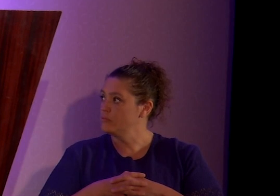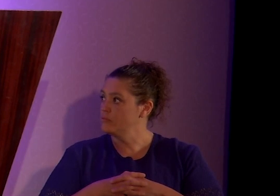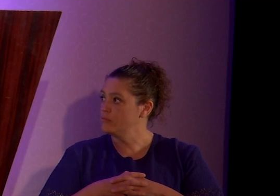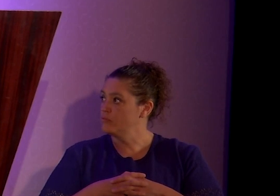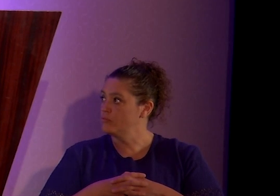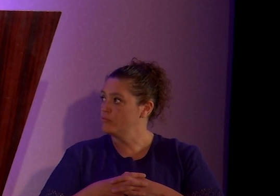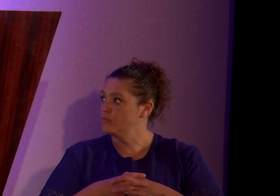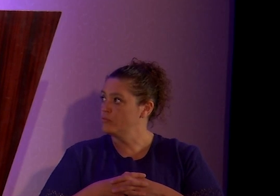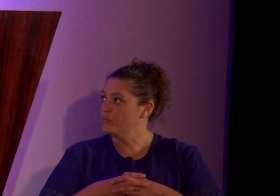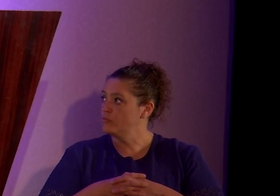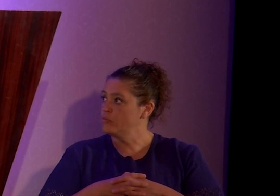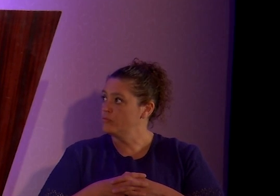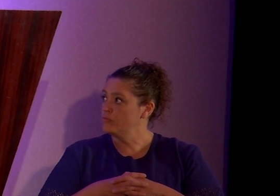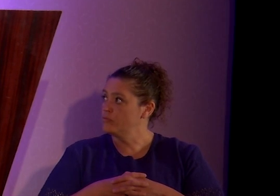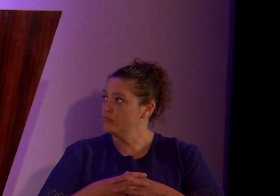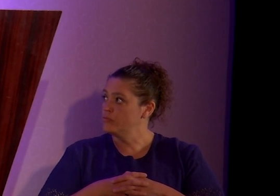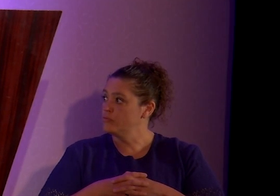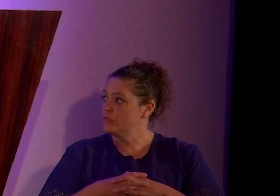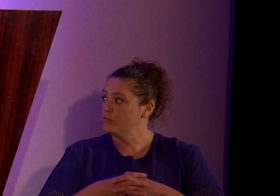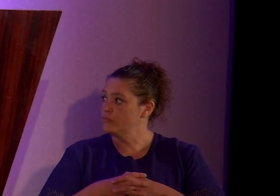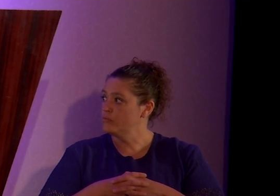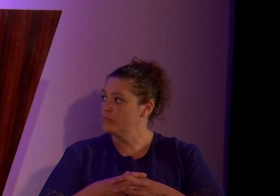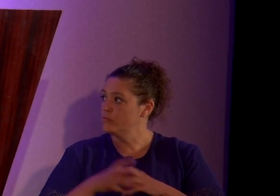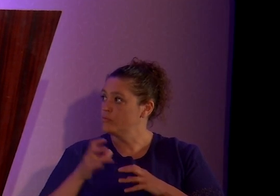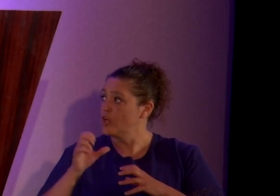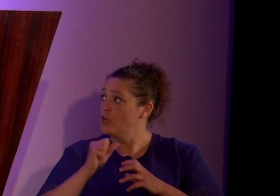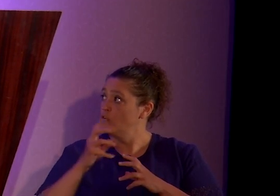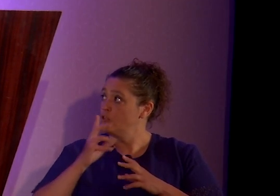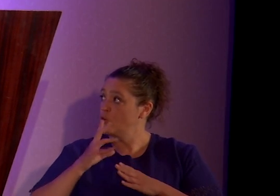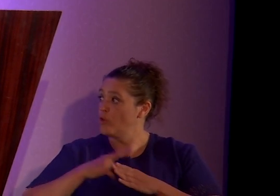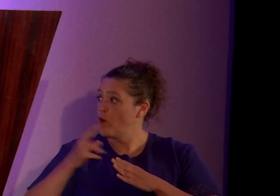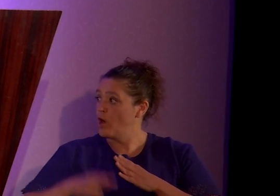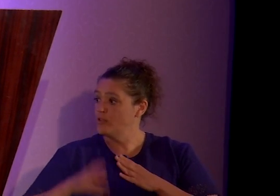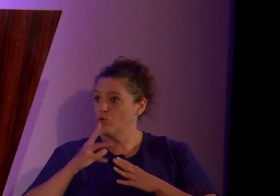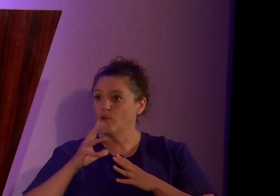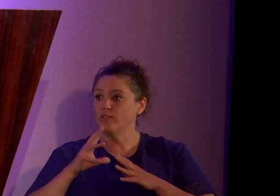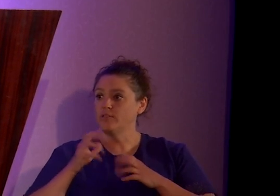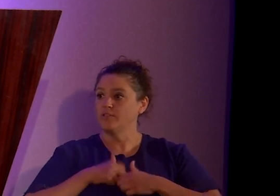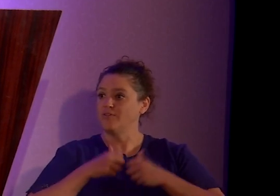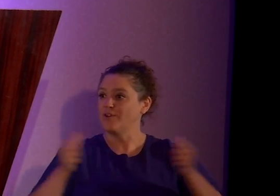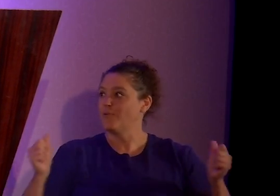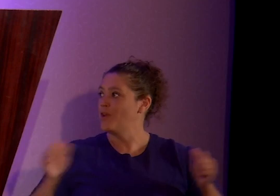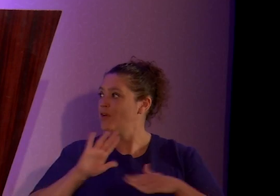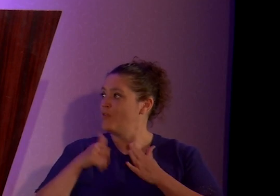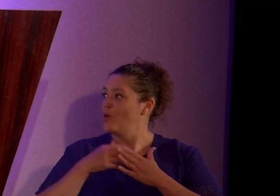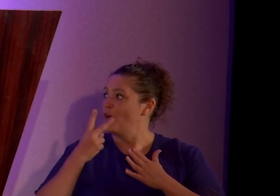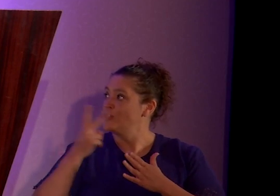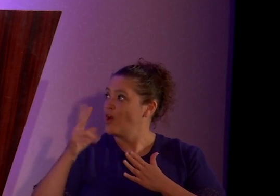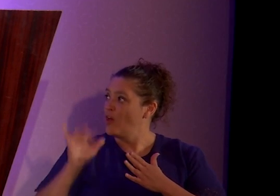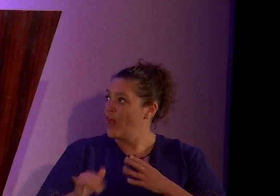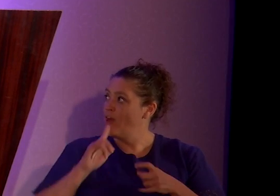So, the consequences of coming out. Y'all saw my consequences. It was total family breakdown.